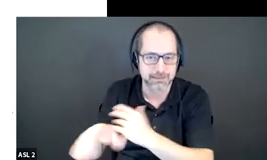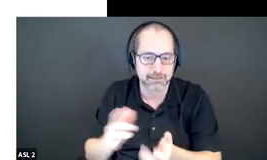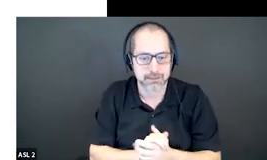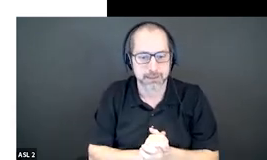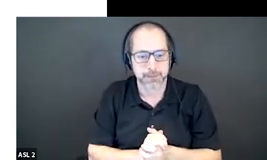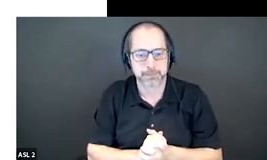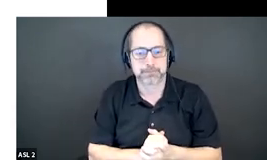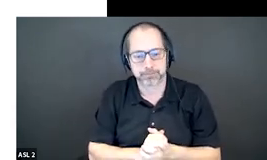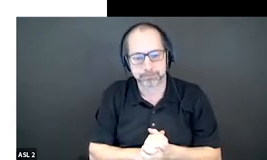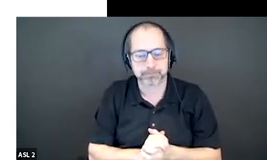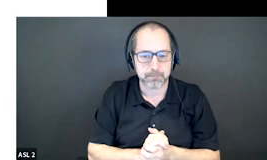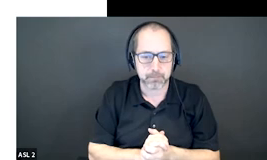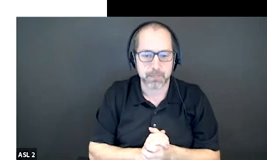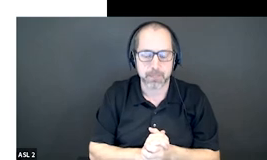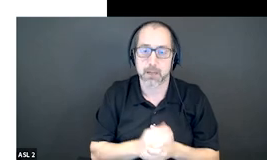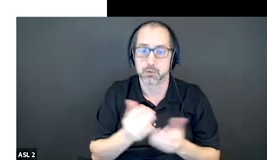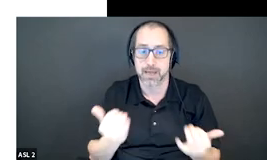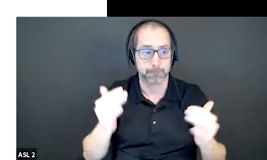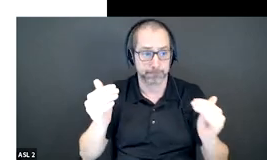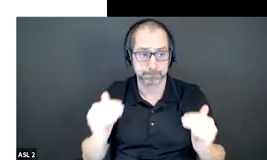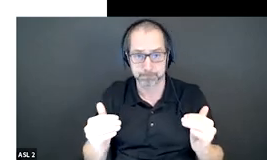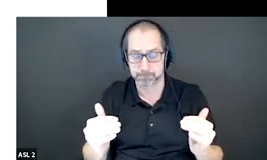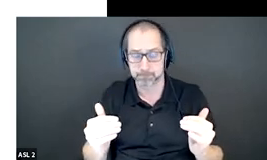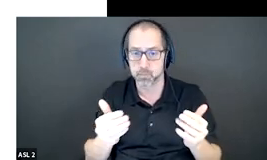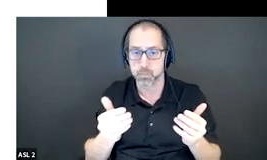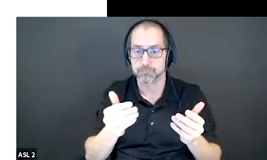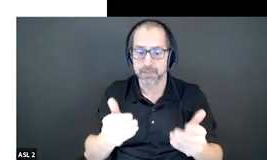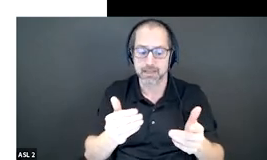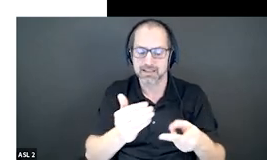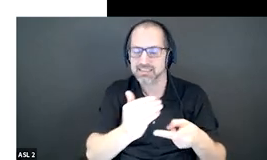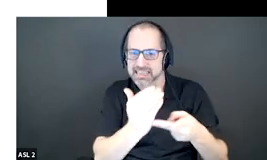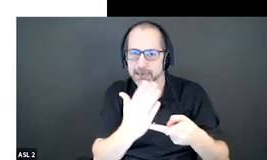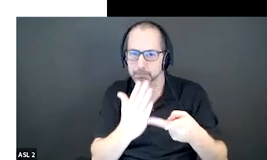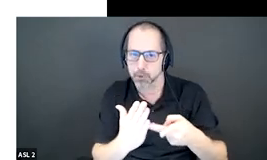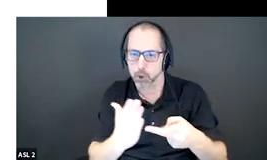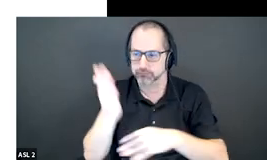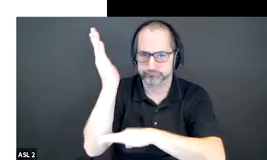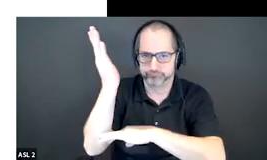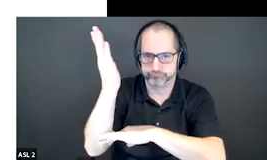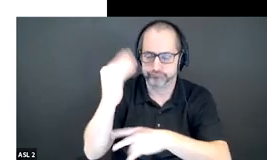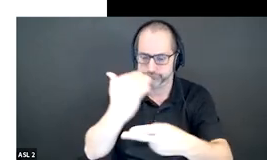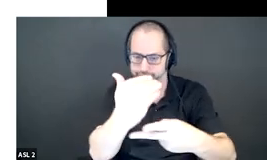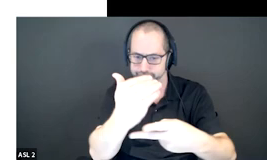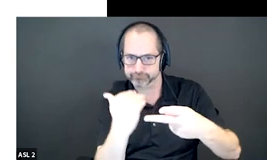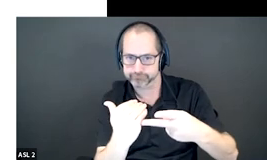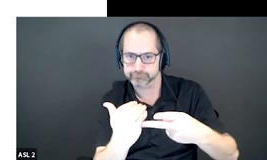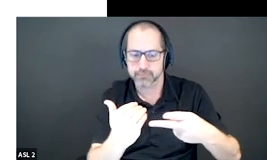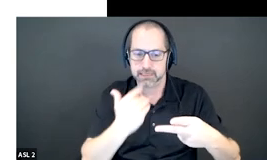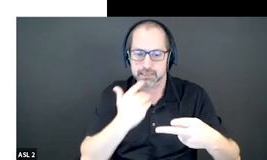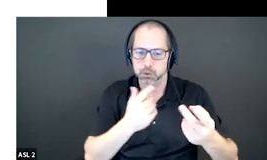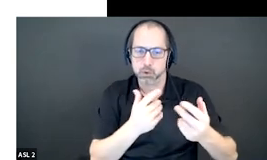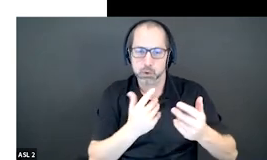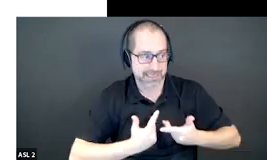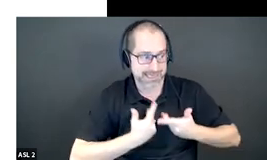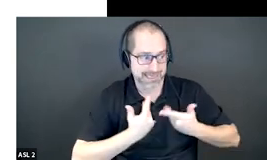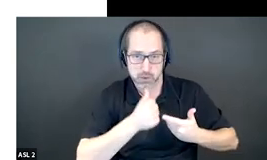so um we are now going to move into the second part of our presentation um around supporting diverse young women with